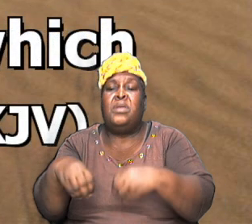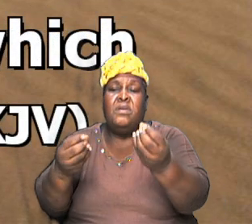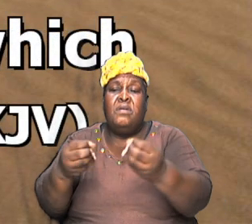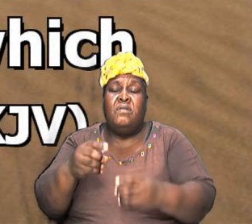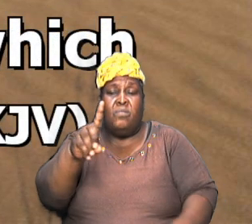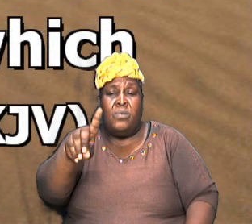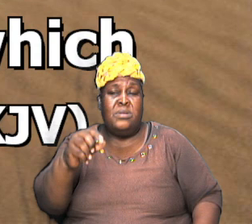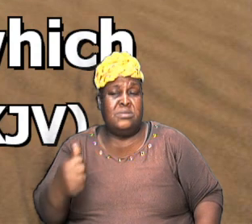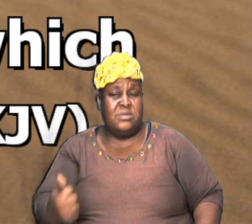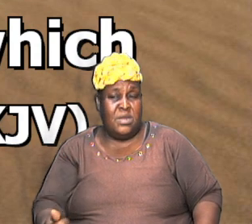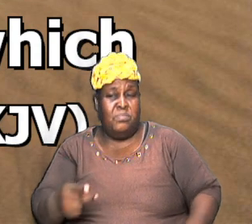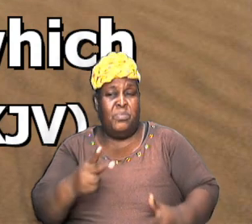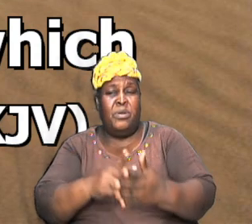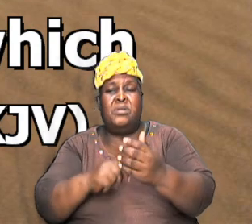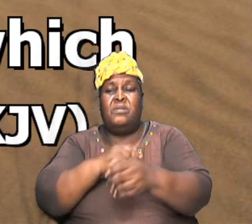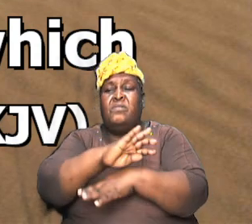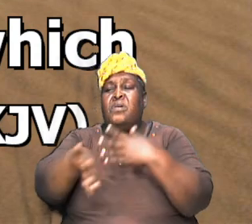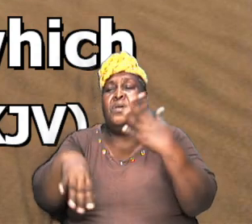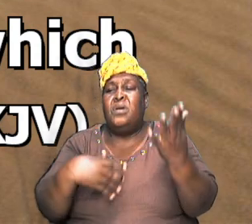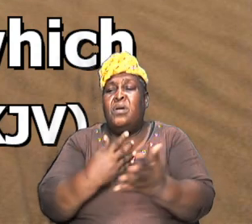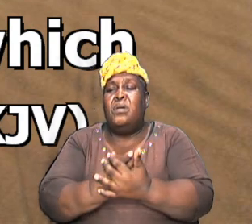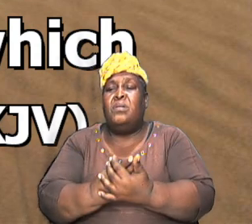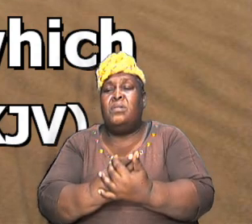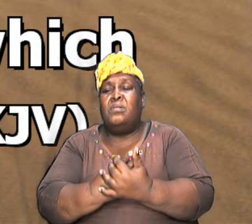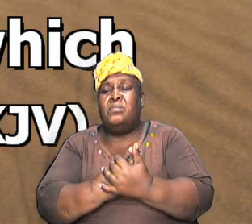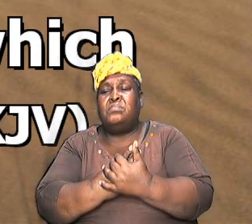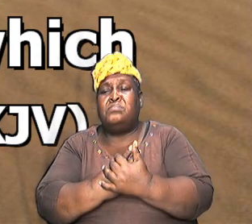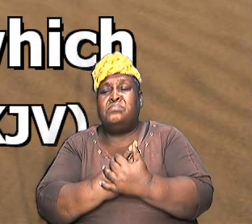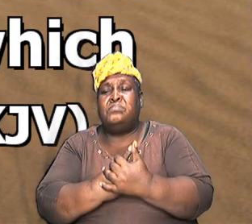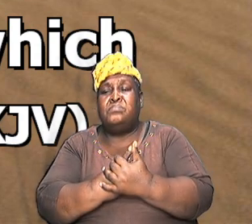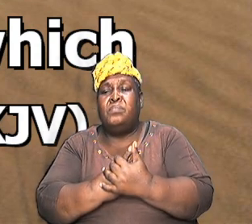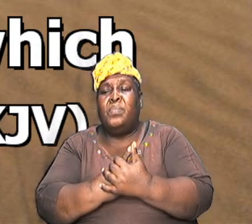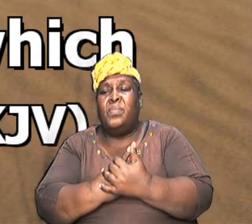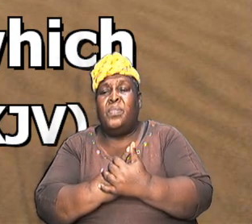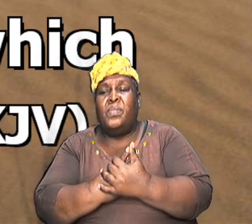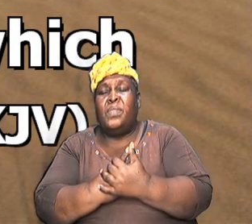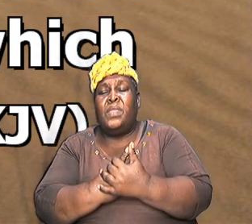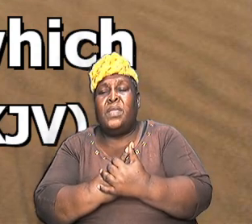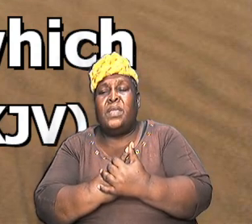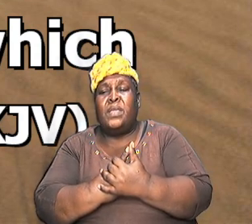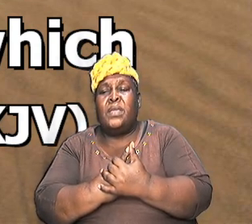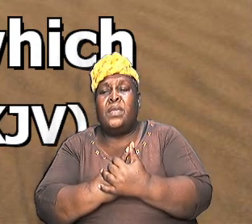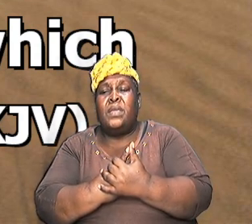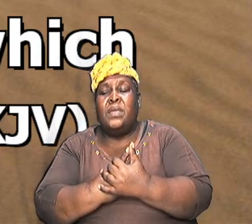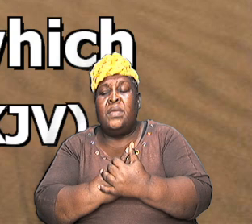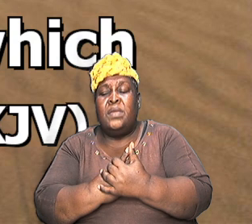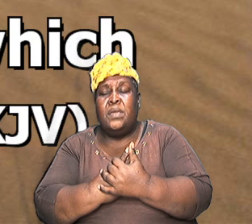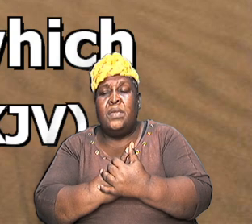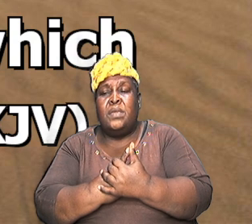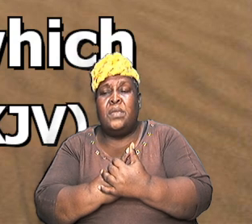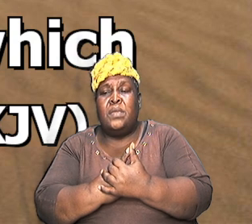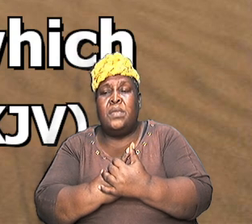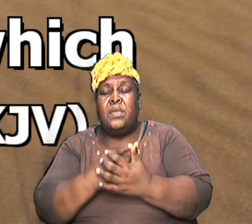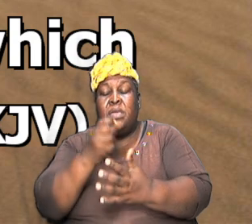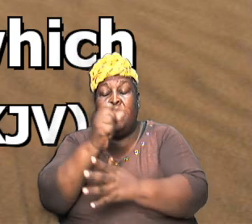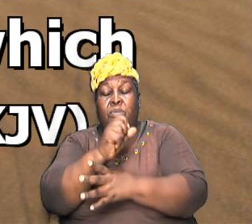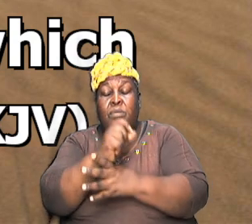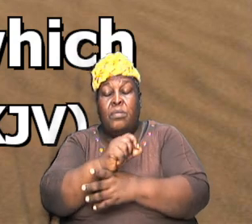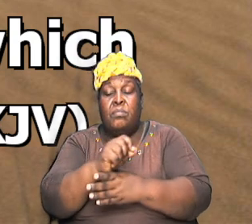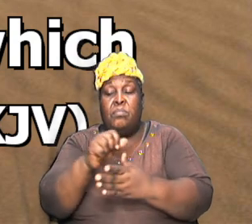part of all that's what we just read a while ago what we said in Genesis 14 Abraham paid in tithe